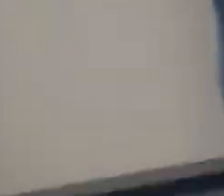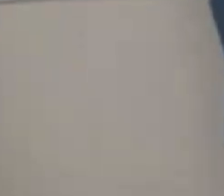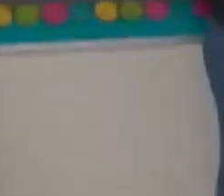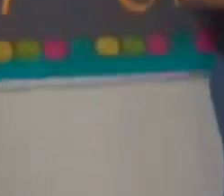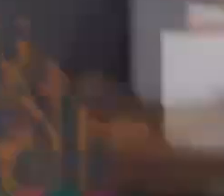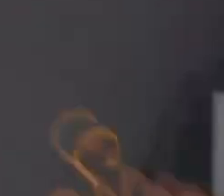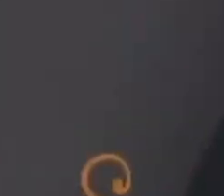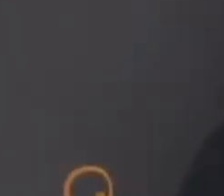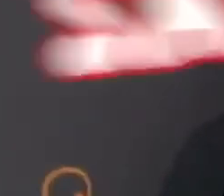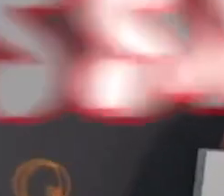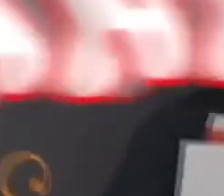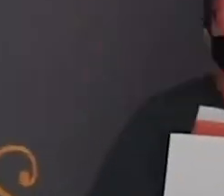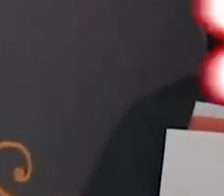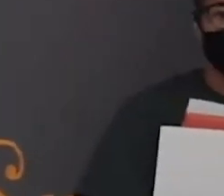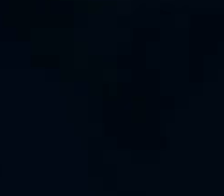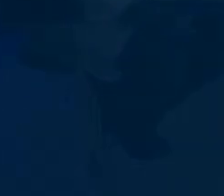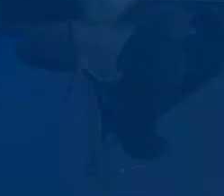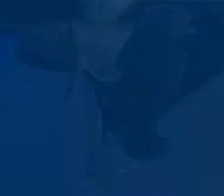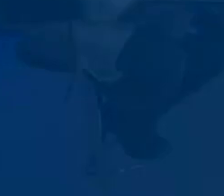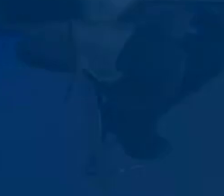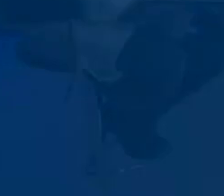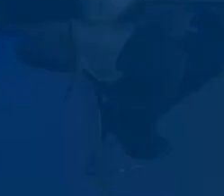stop sanitize